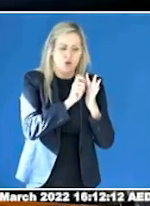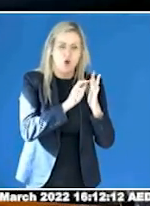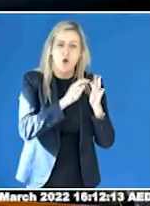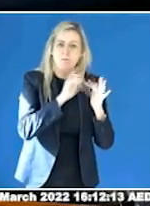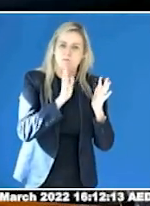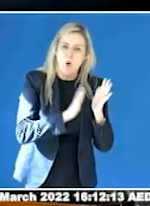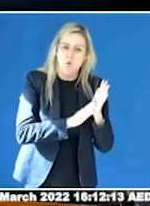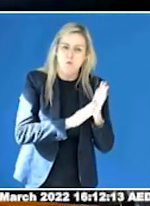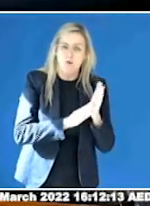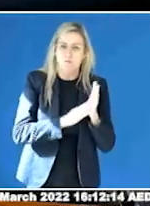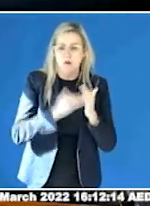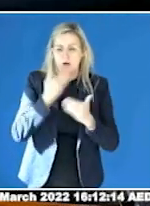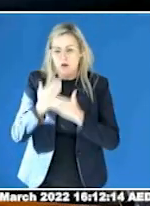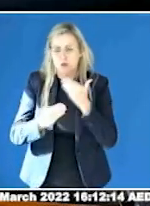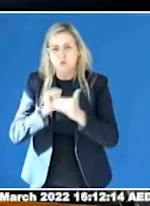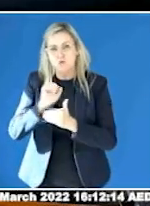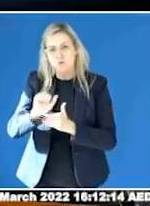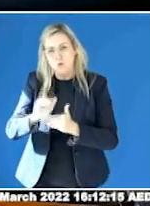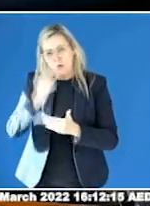experiences.